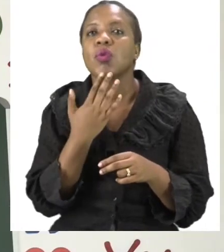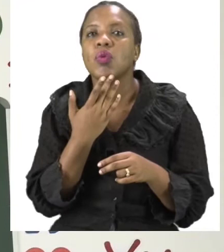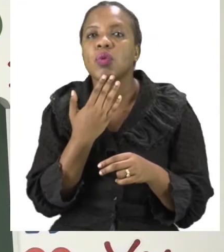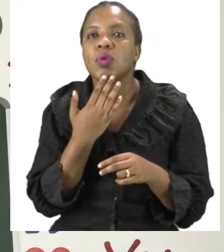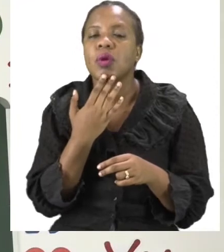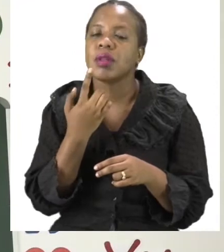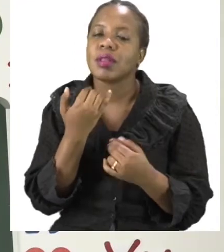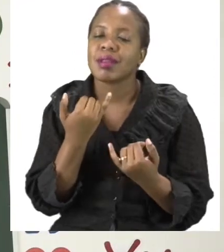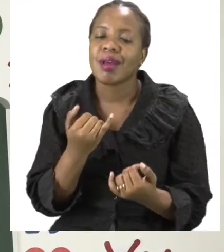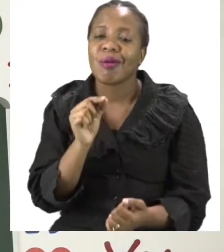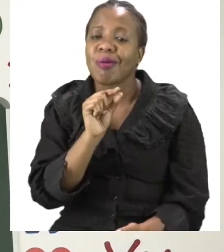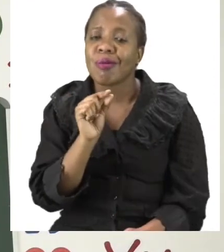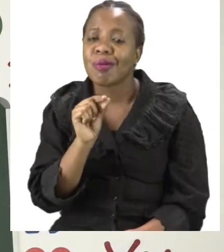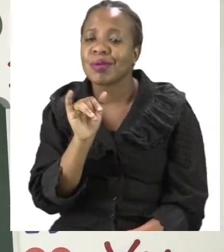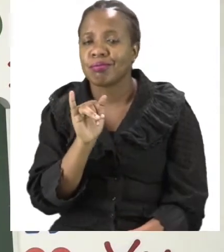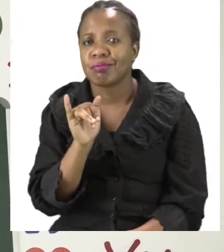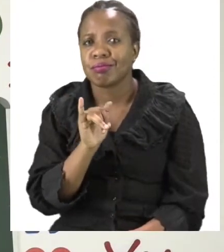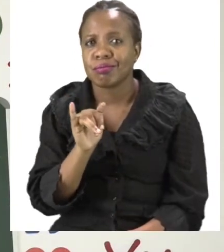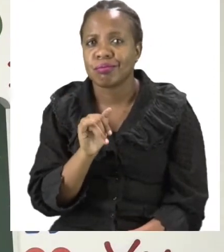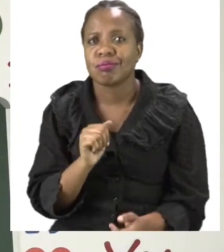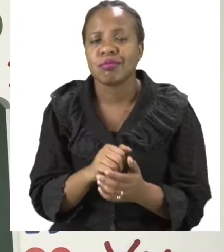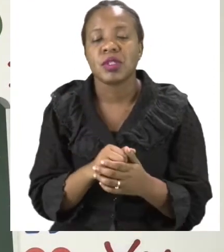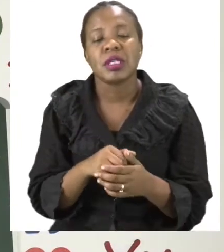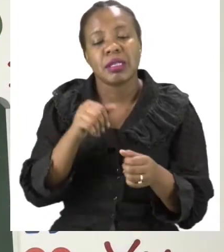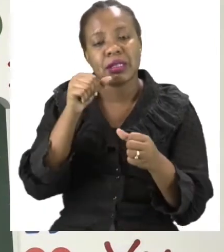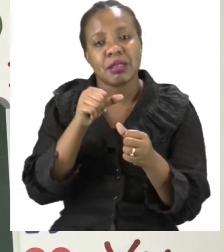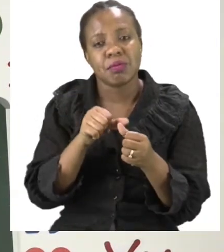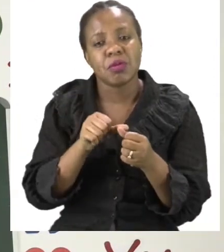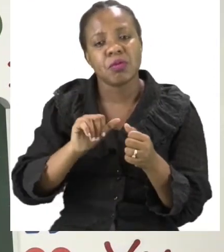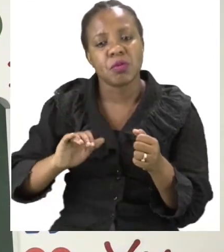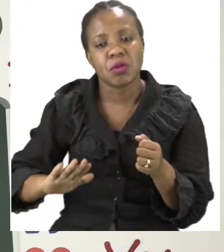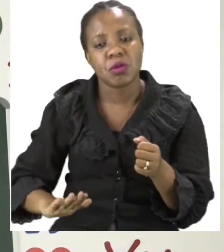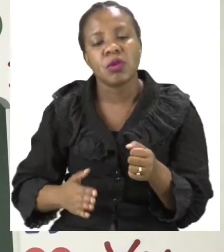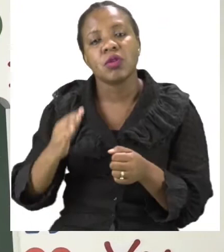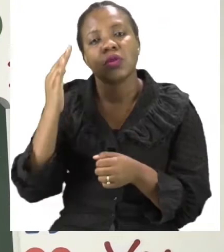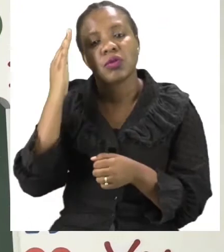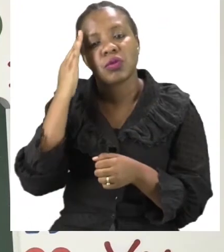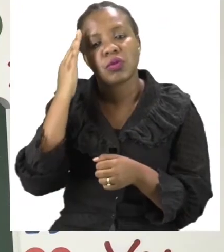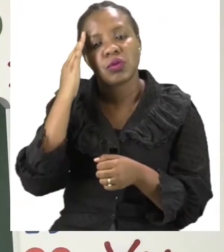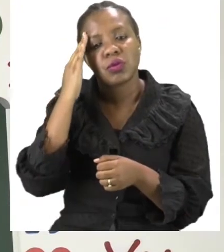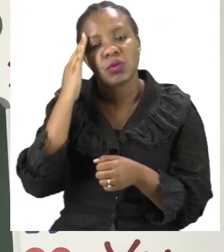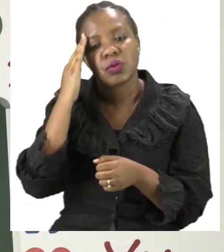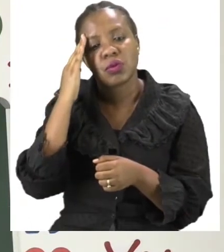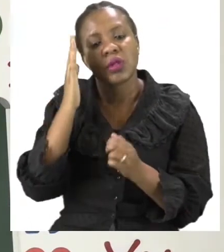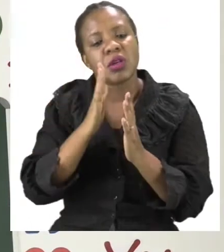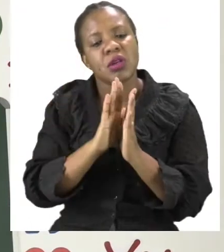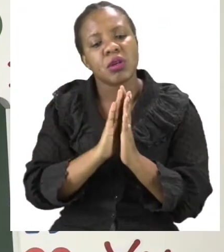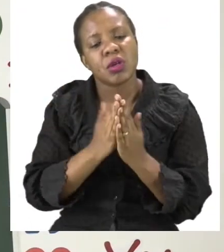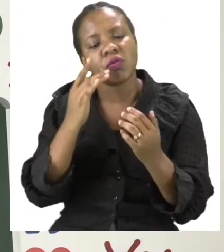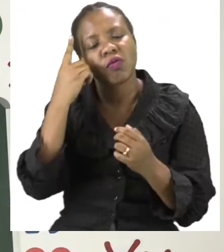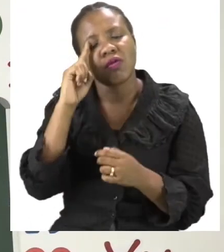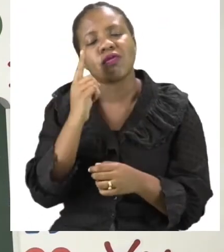Remember we are trying to find the owner of the book. And anything to do with ownership. We are dealing